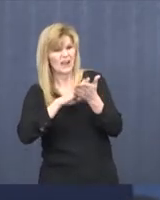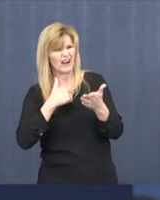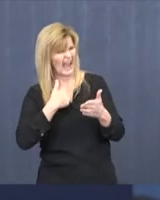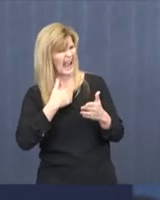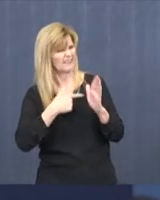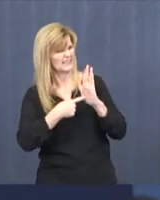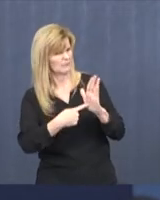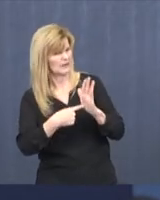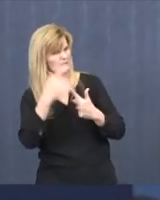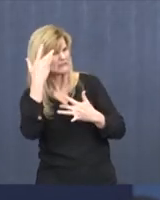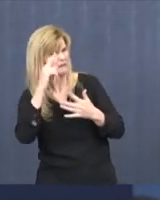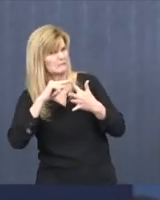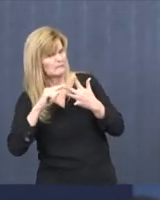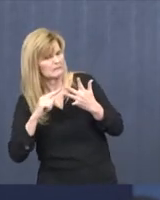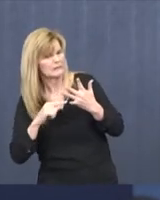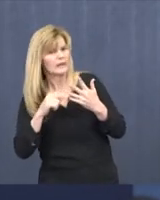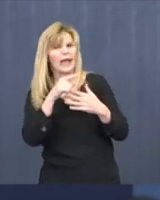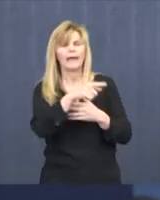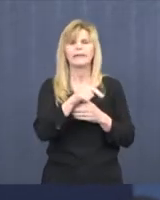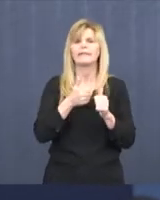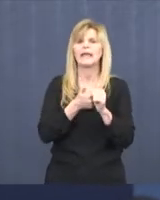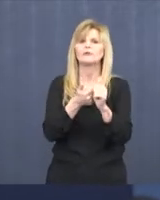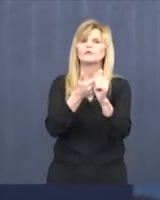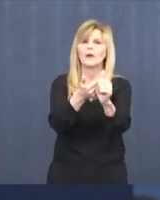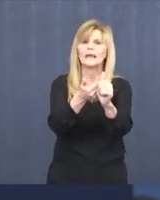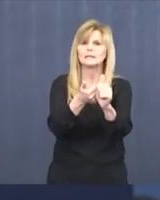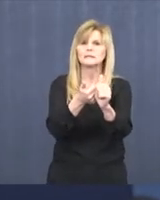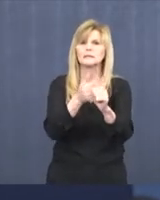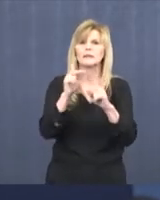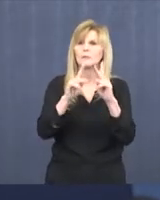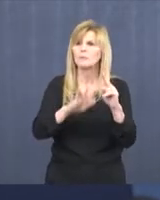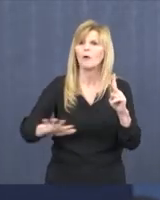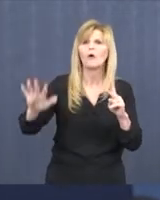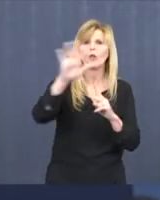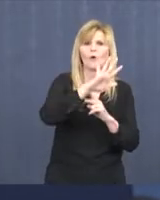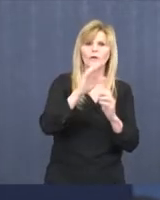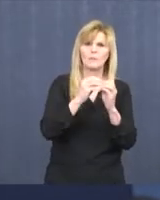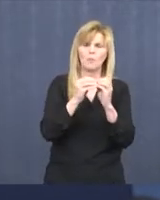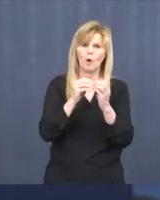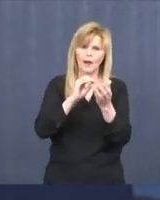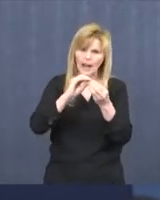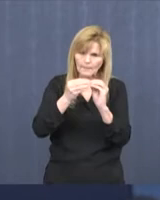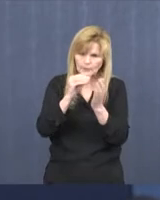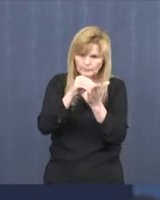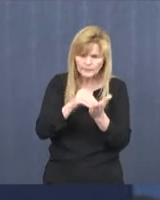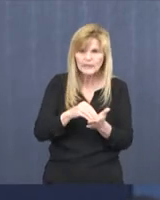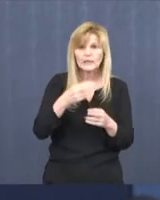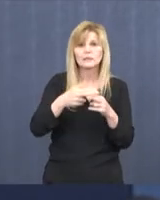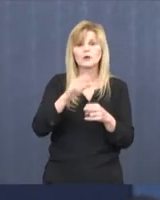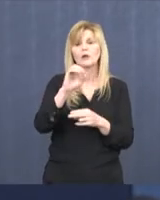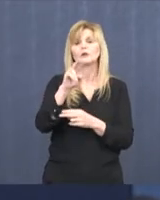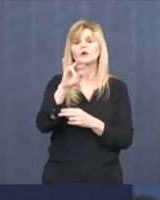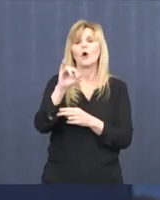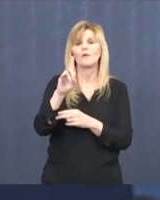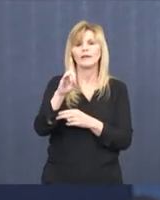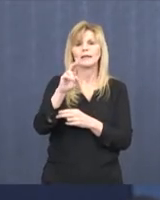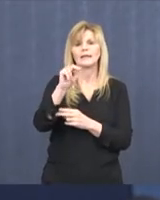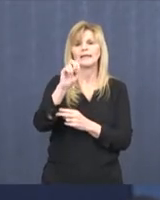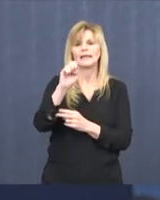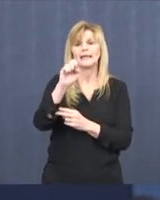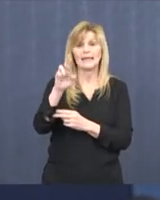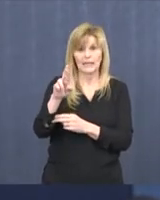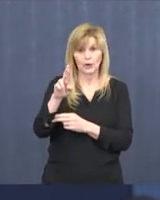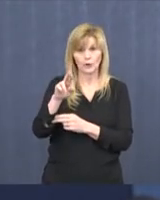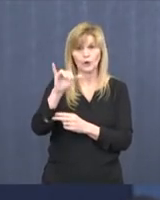is able to trace that a bit better and closer. So it's covidnearyou.org. Anyone can